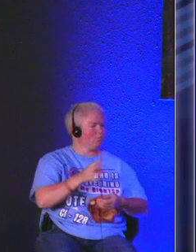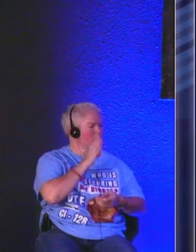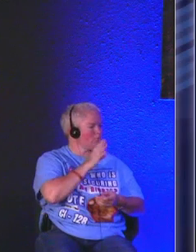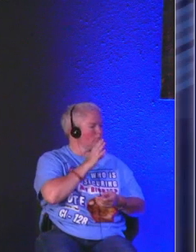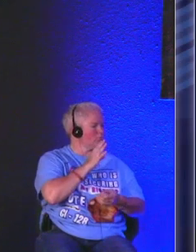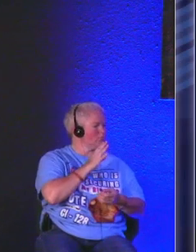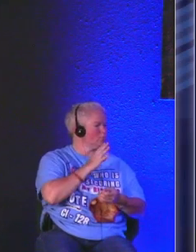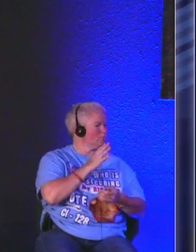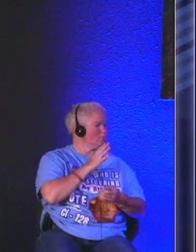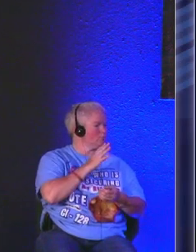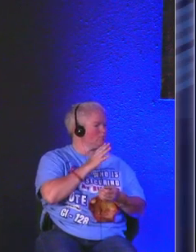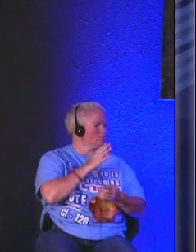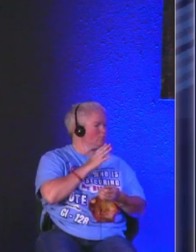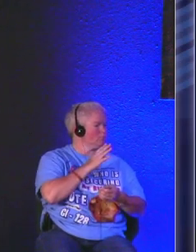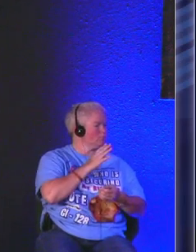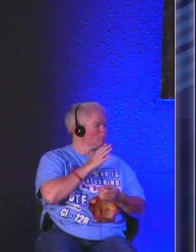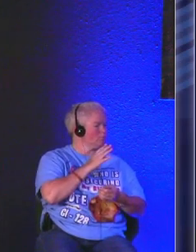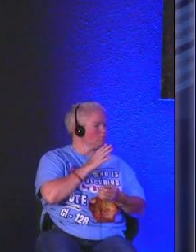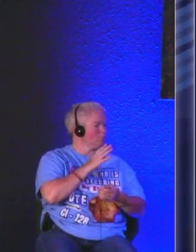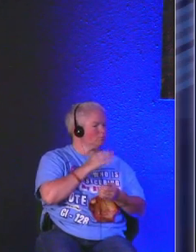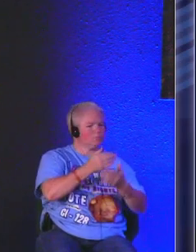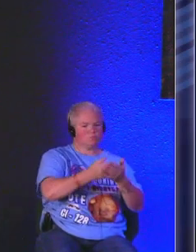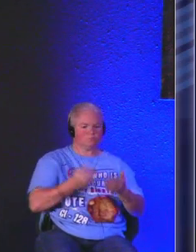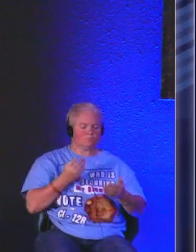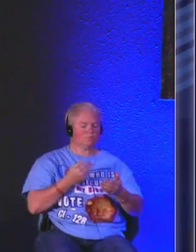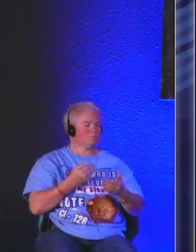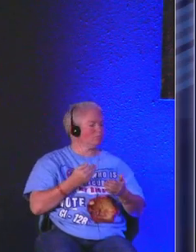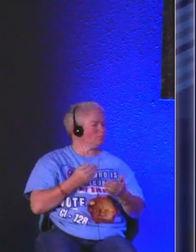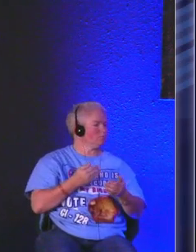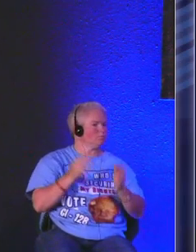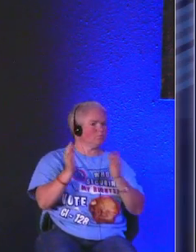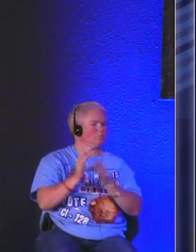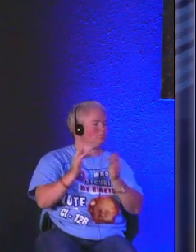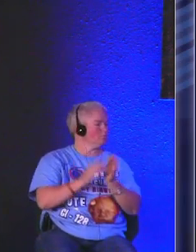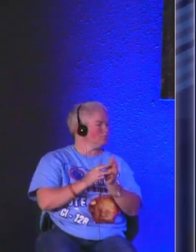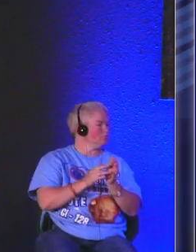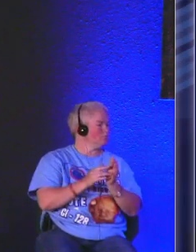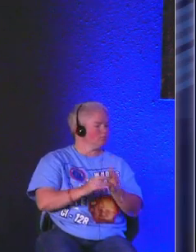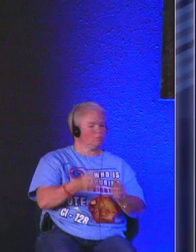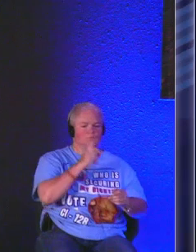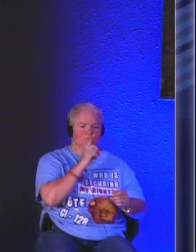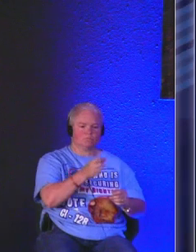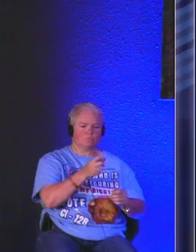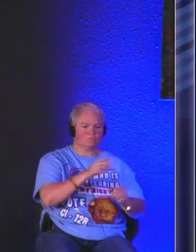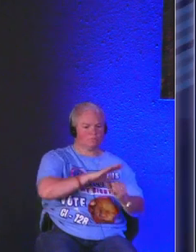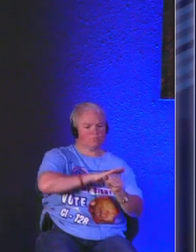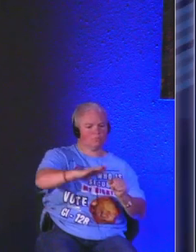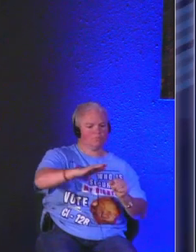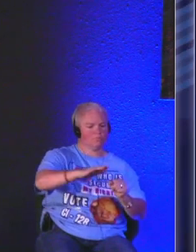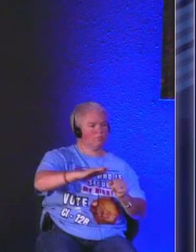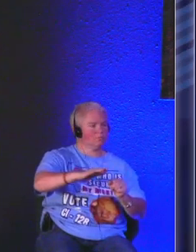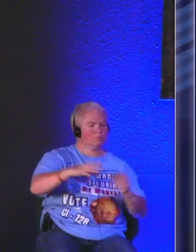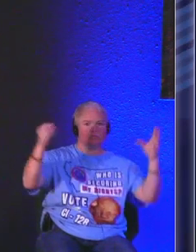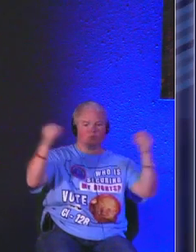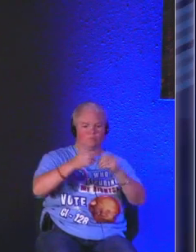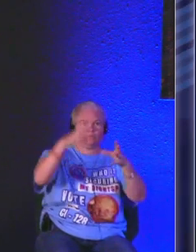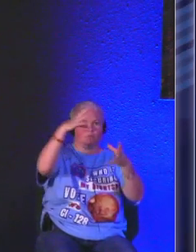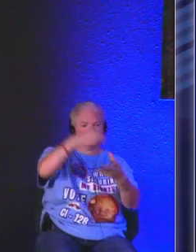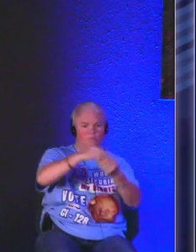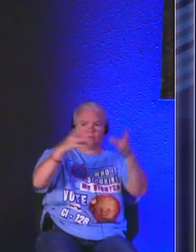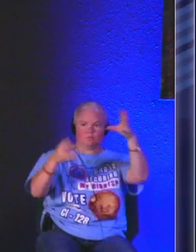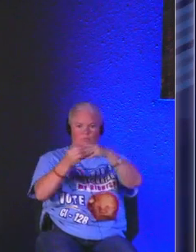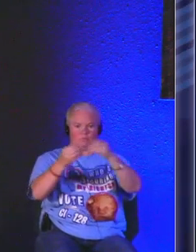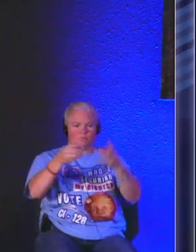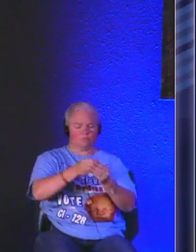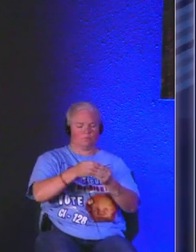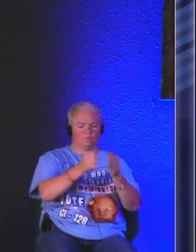it so many centuries beforehand and now Jesus is really completing he's putting the pieces all